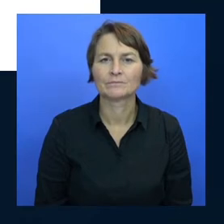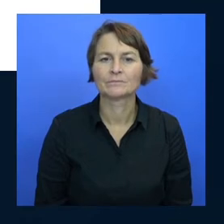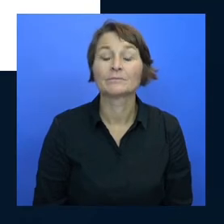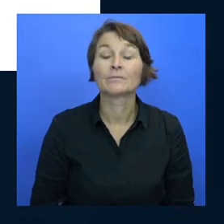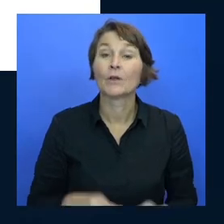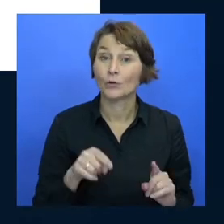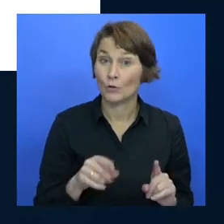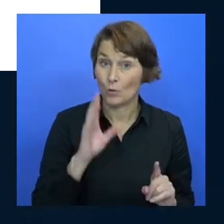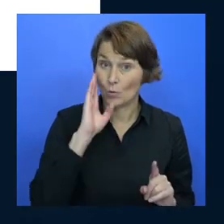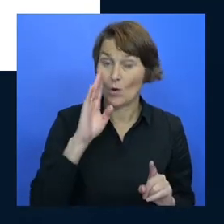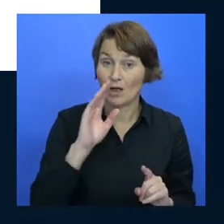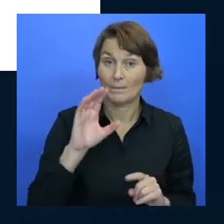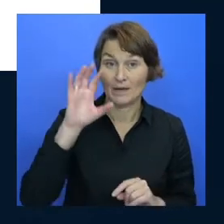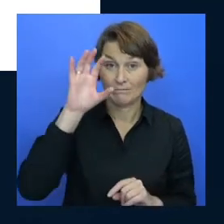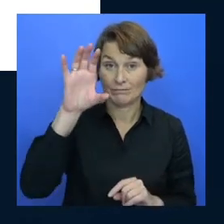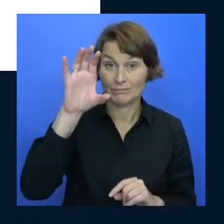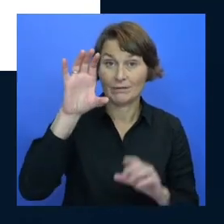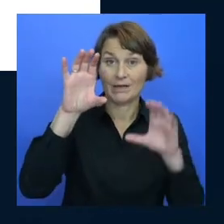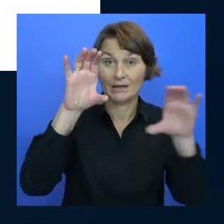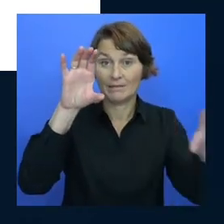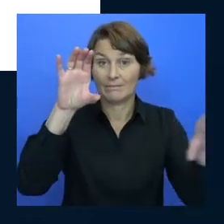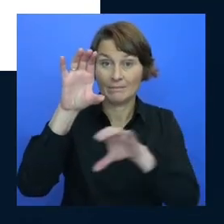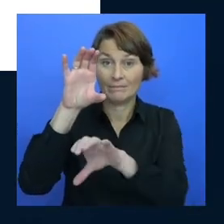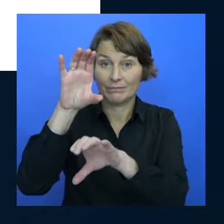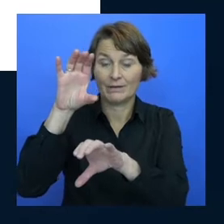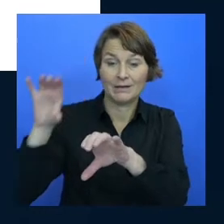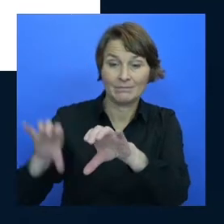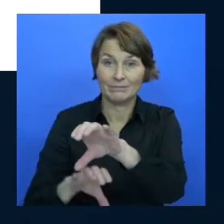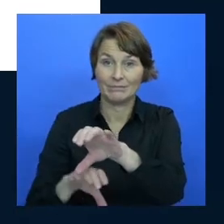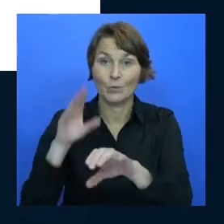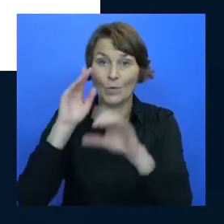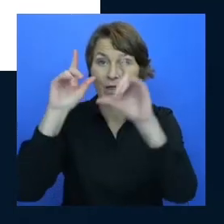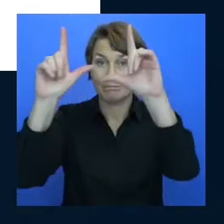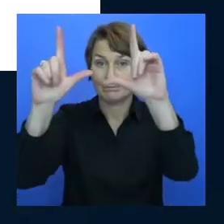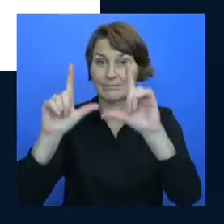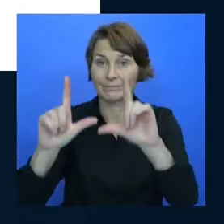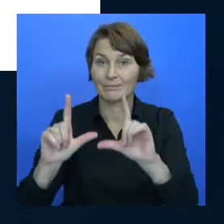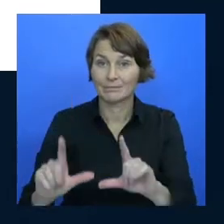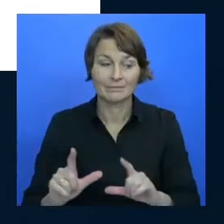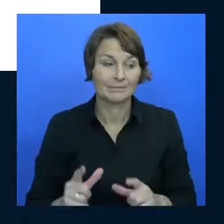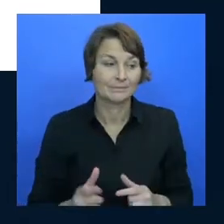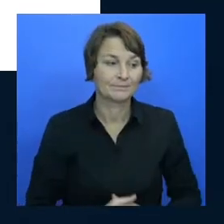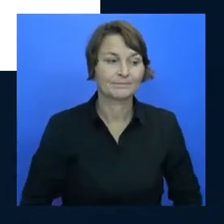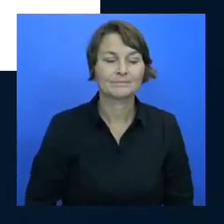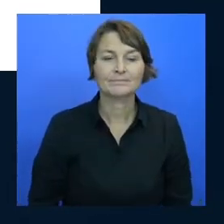in the you know lower corner oh this is so nice except of course if I move